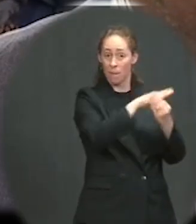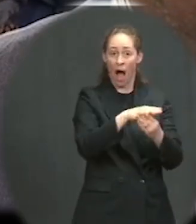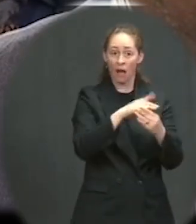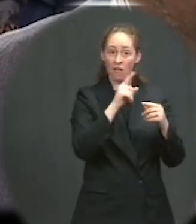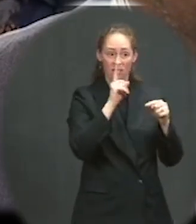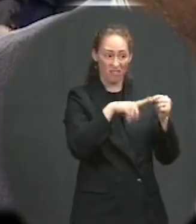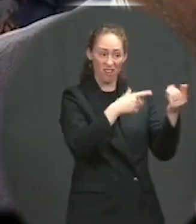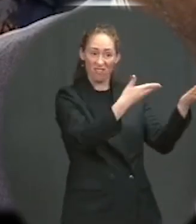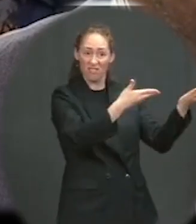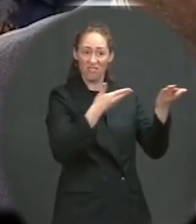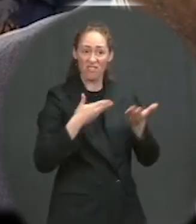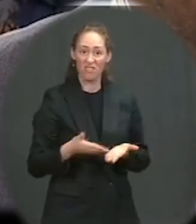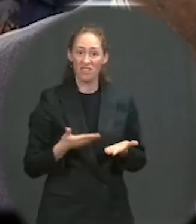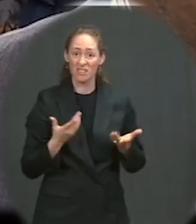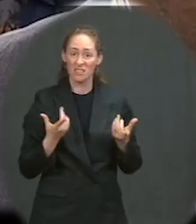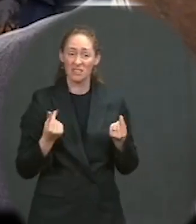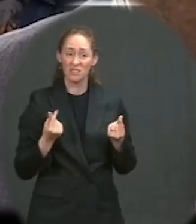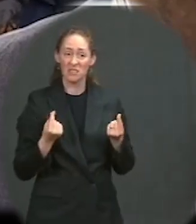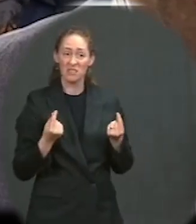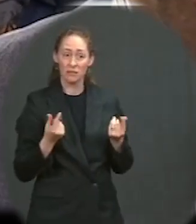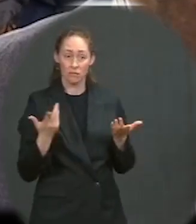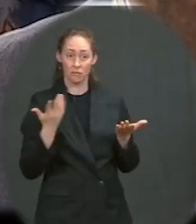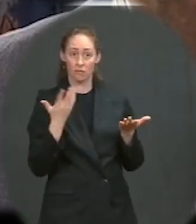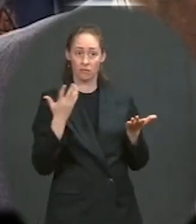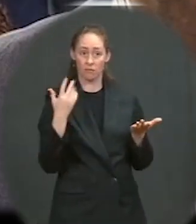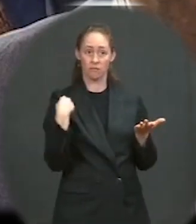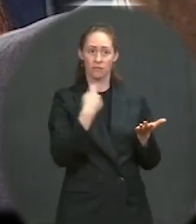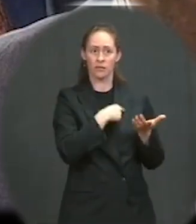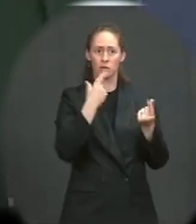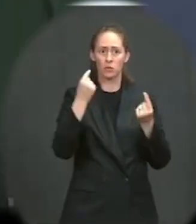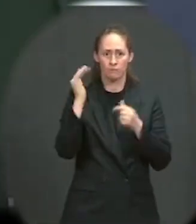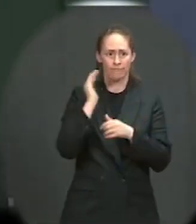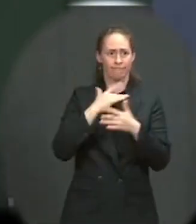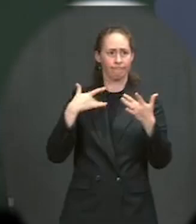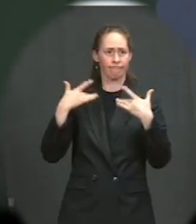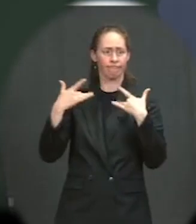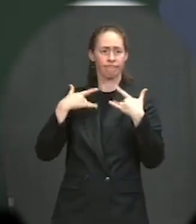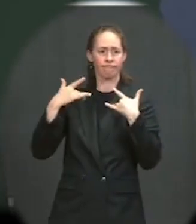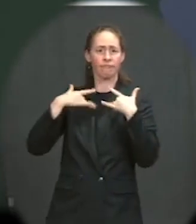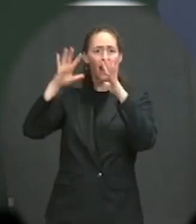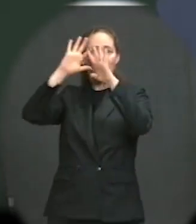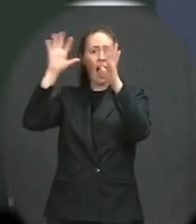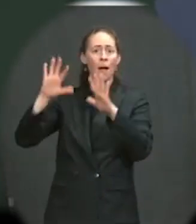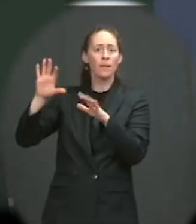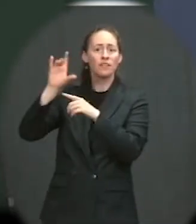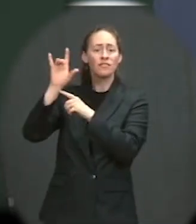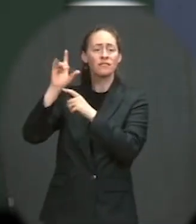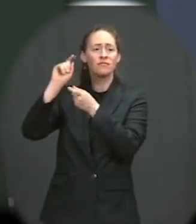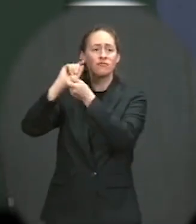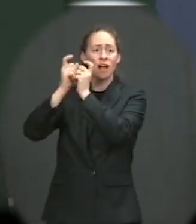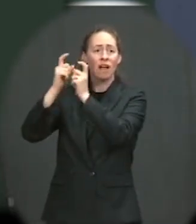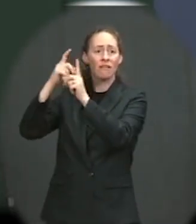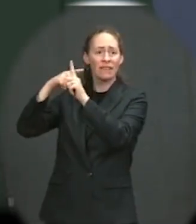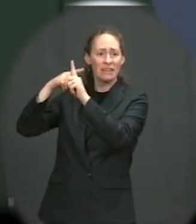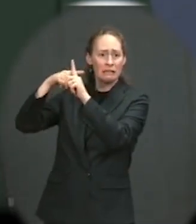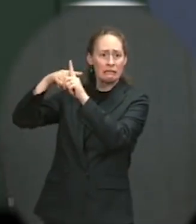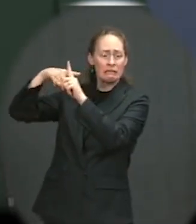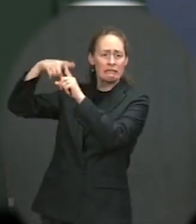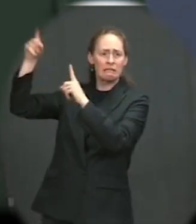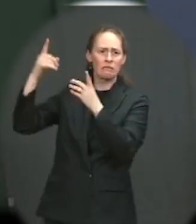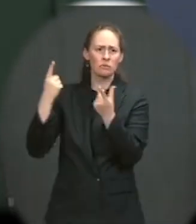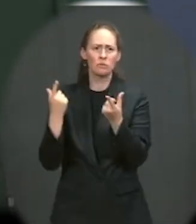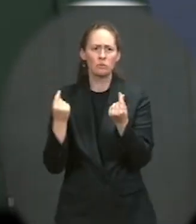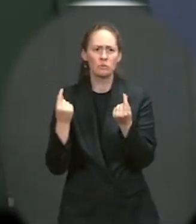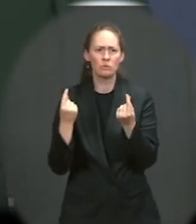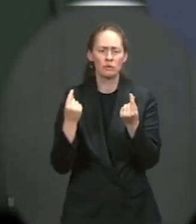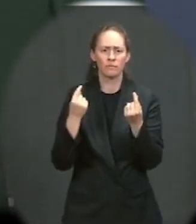doing in regards to this from the human rights perspective? Well, first, let me say that in Cornwall, just two weeks ago, G7 countries